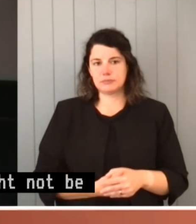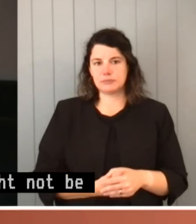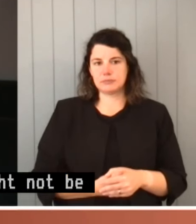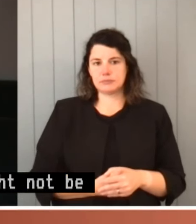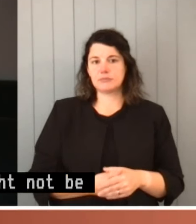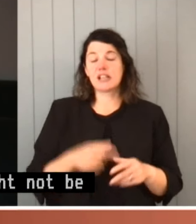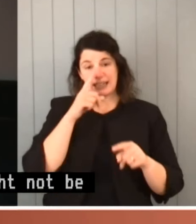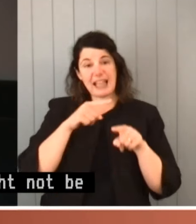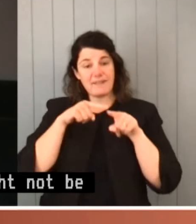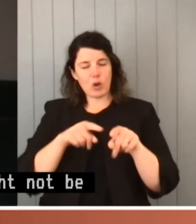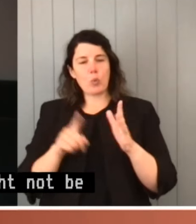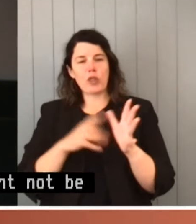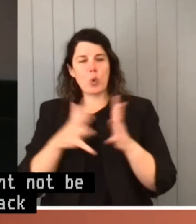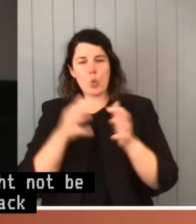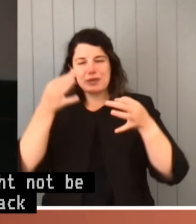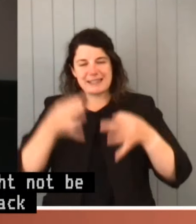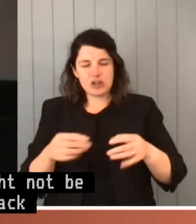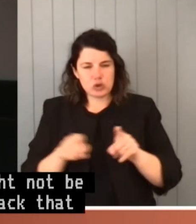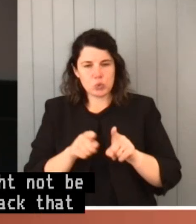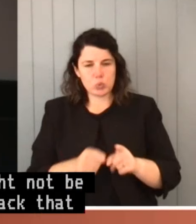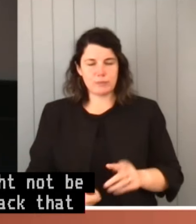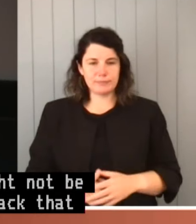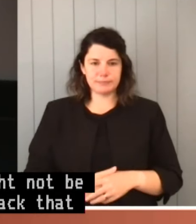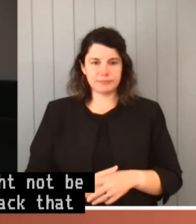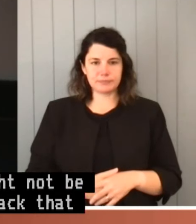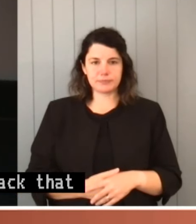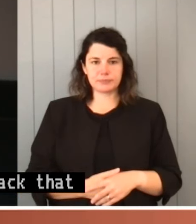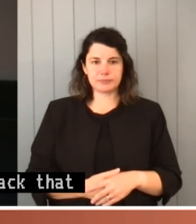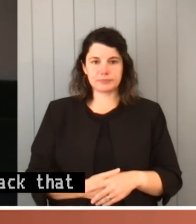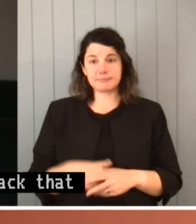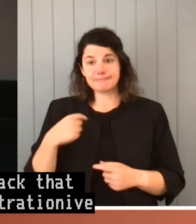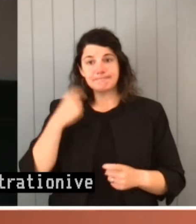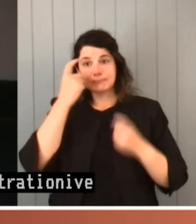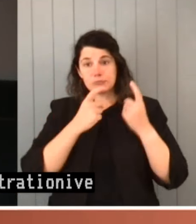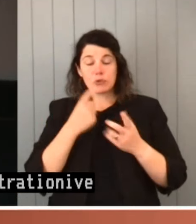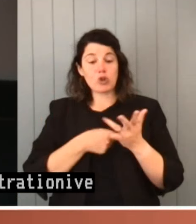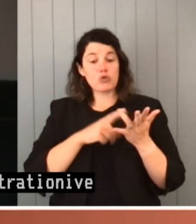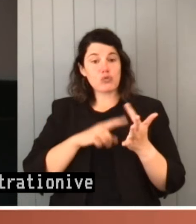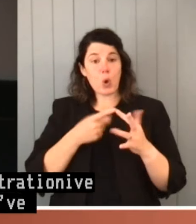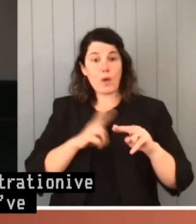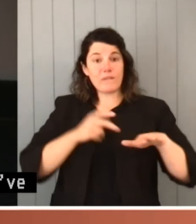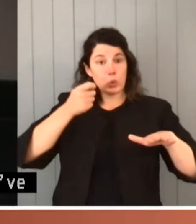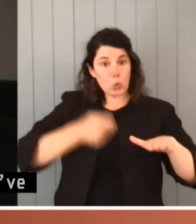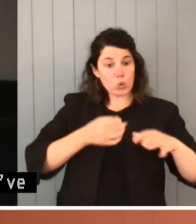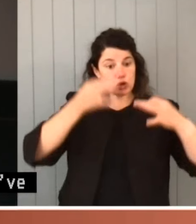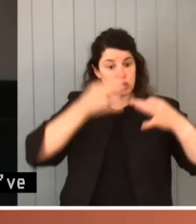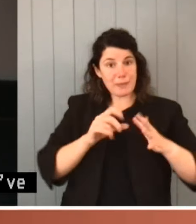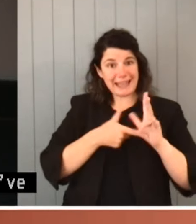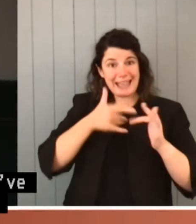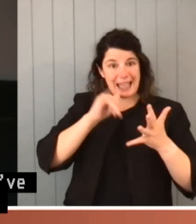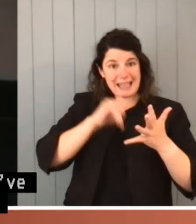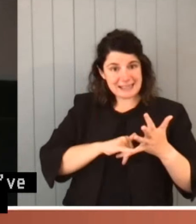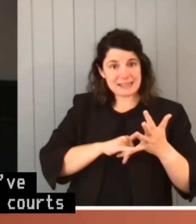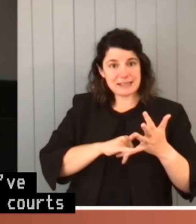decision making. Now, so far I've considered the role of the courts in determining cases in which it may be said